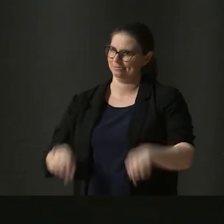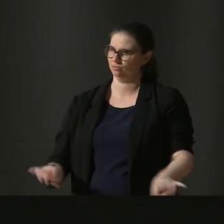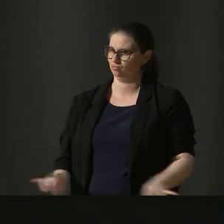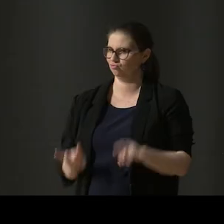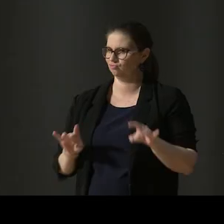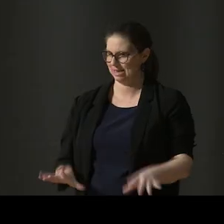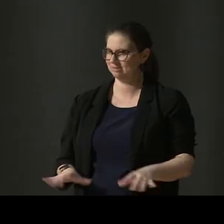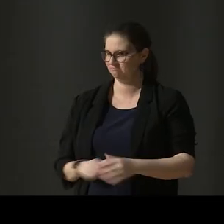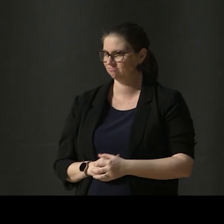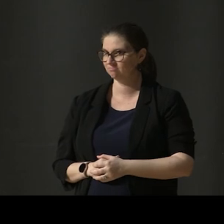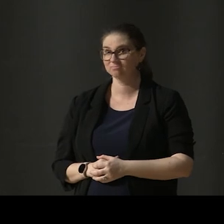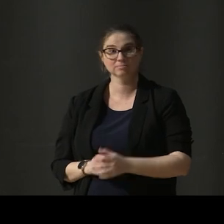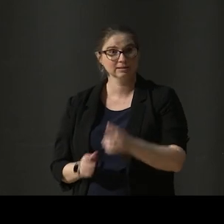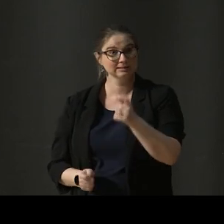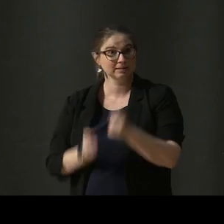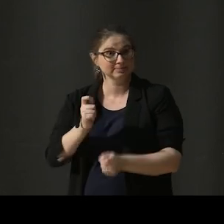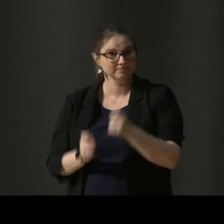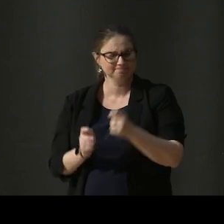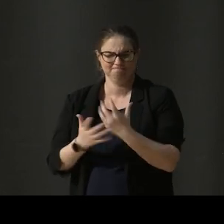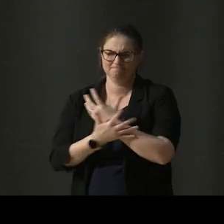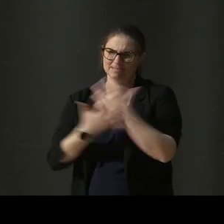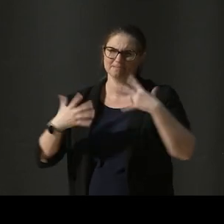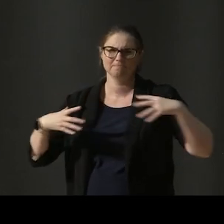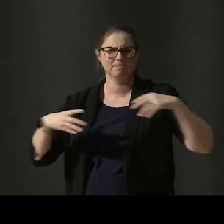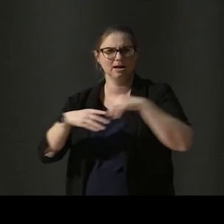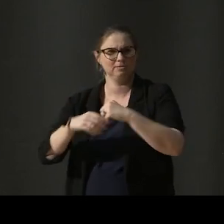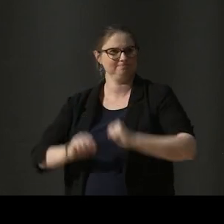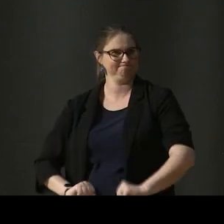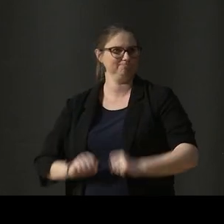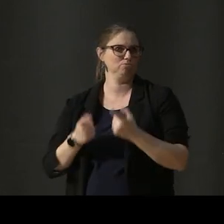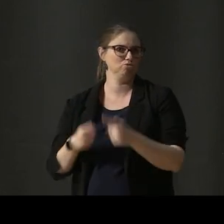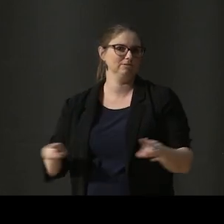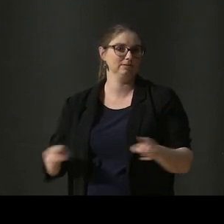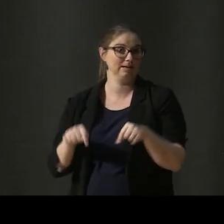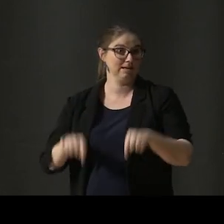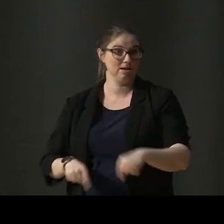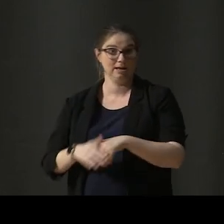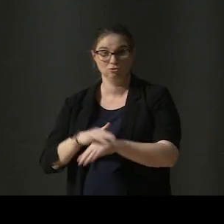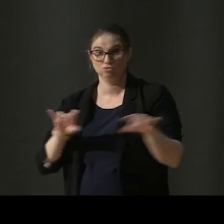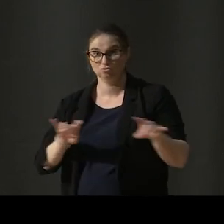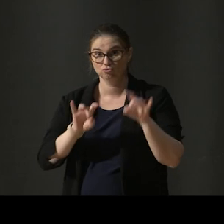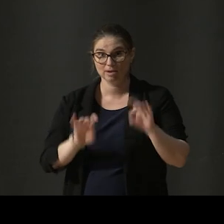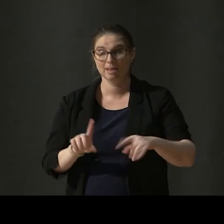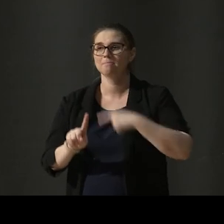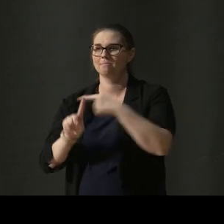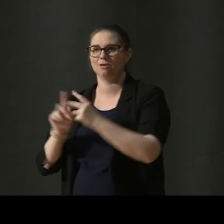Exams are a huge part of our private music education culture here in Australia and New Zealand, with 88%